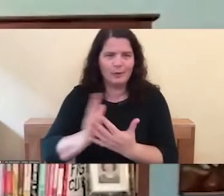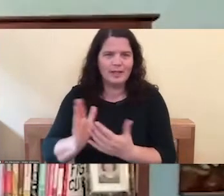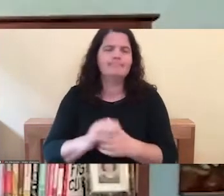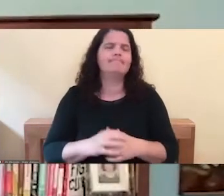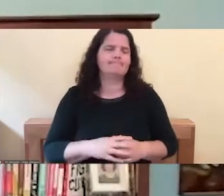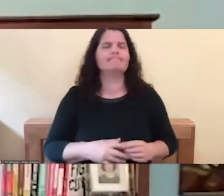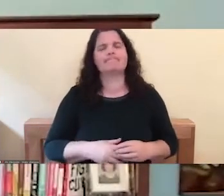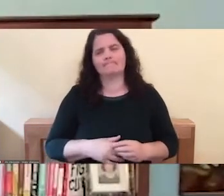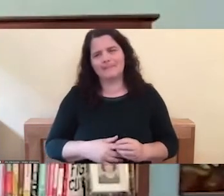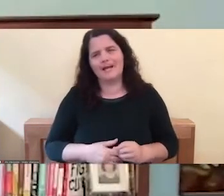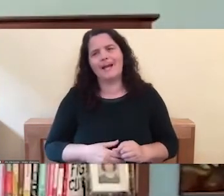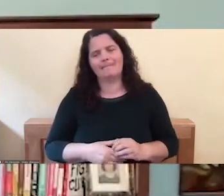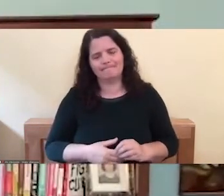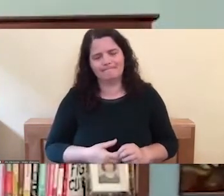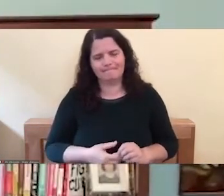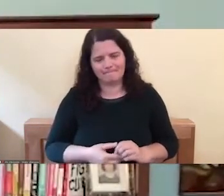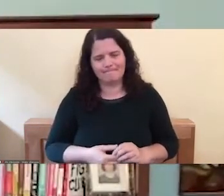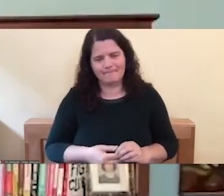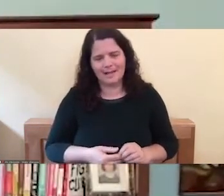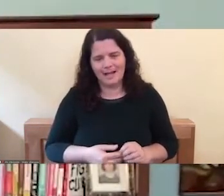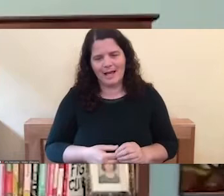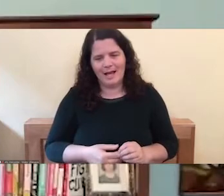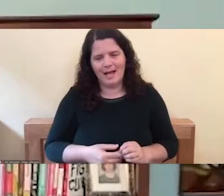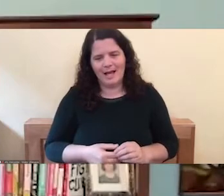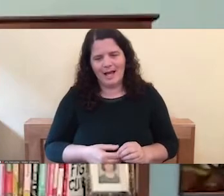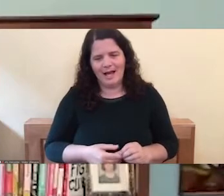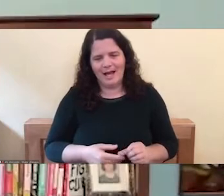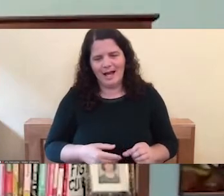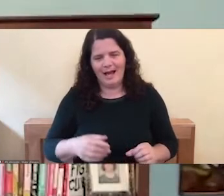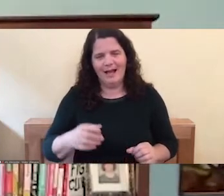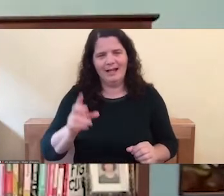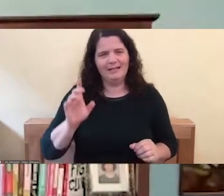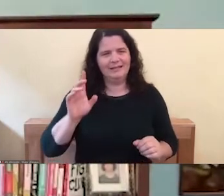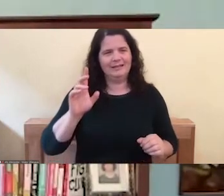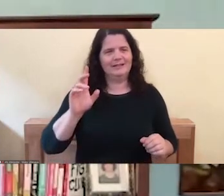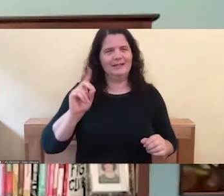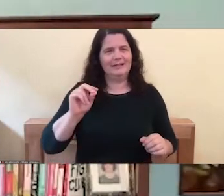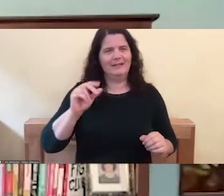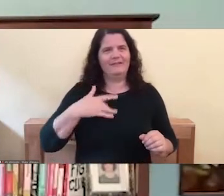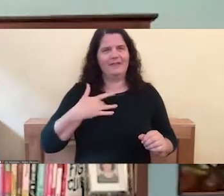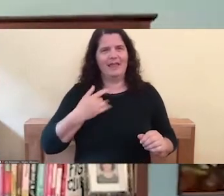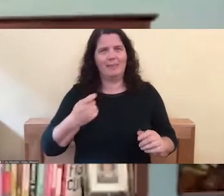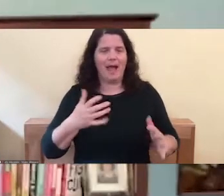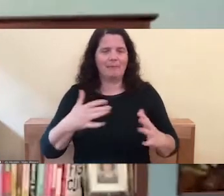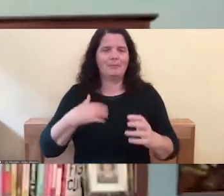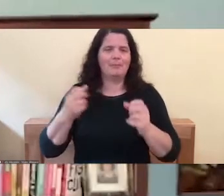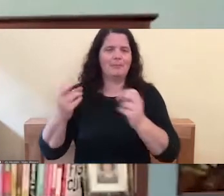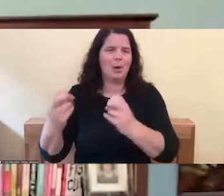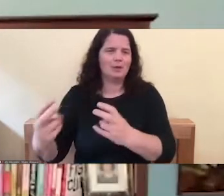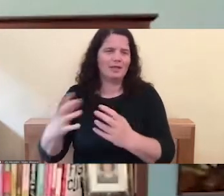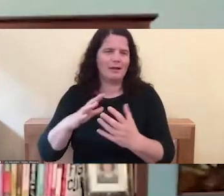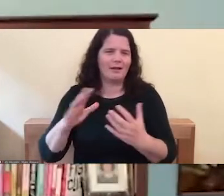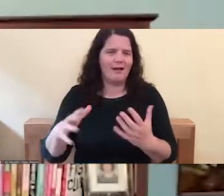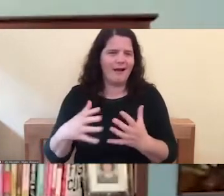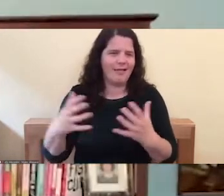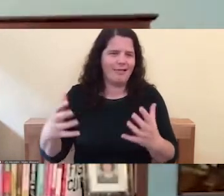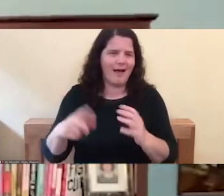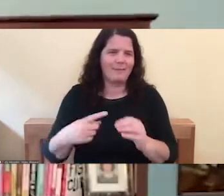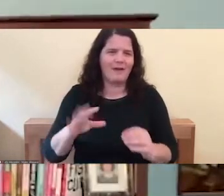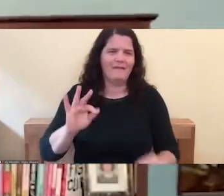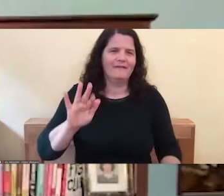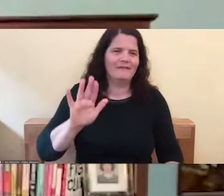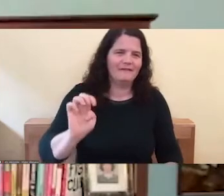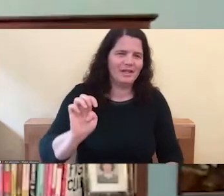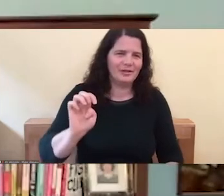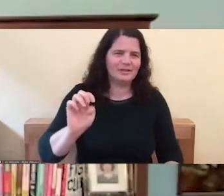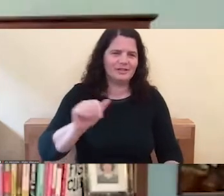And I feel kind of badly because I've been posting a lot about fierce self-compassion, my book for a woman, and I've had men saying, but what about me?